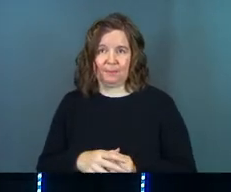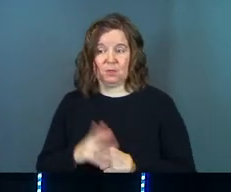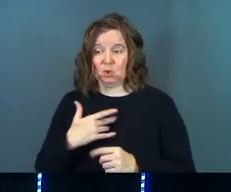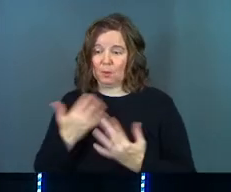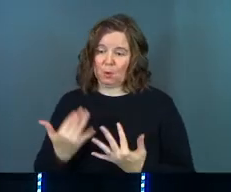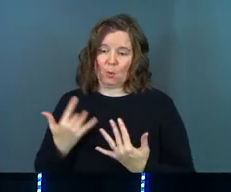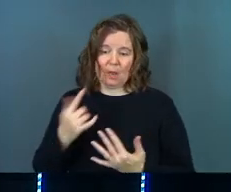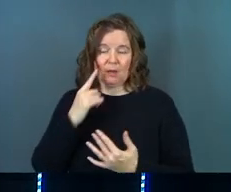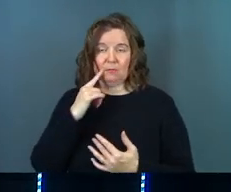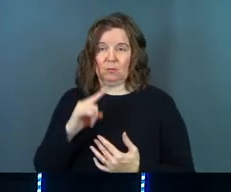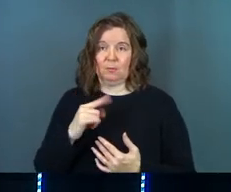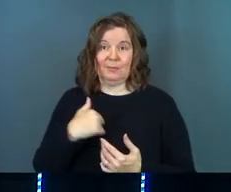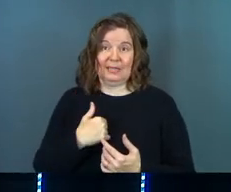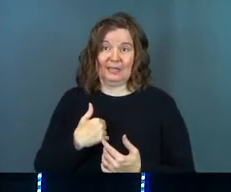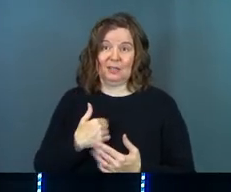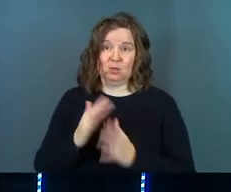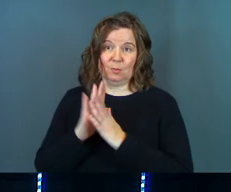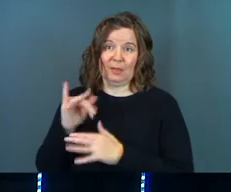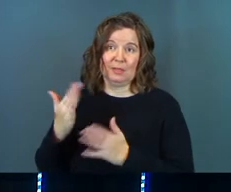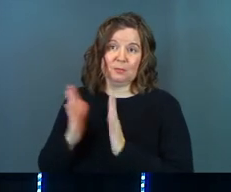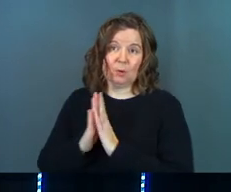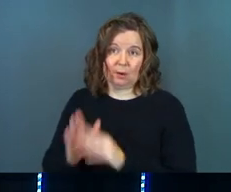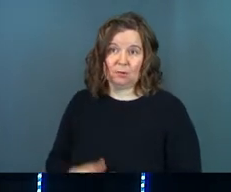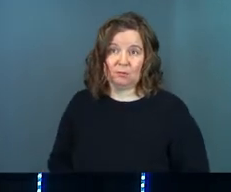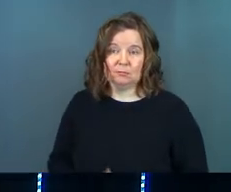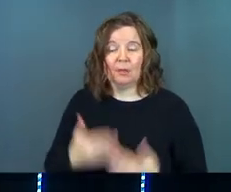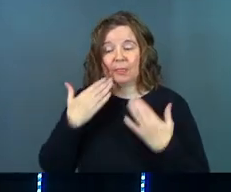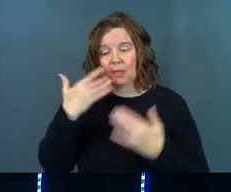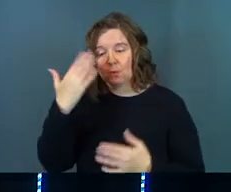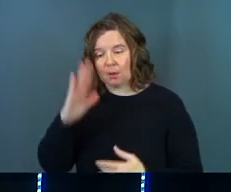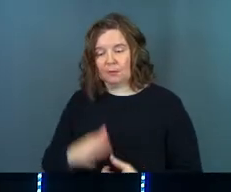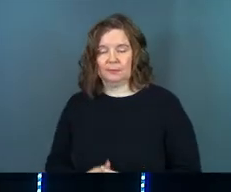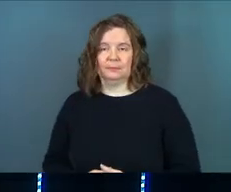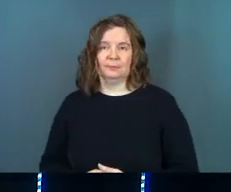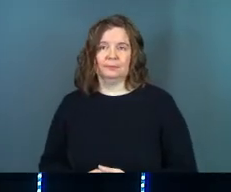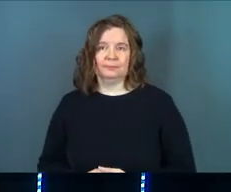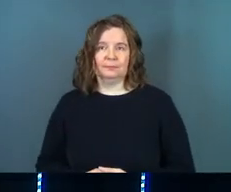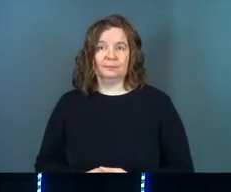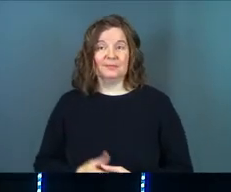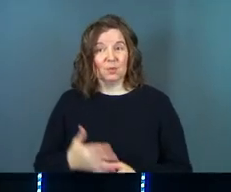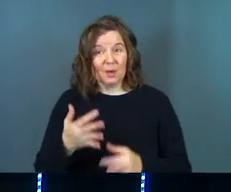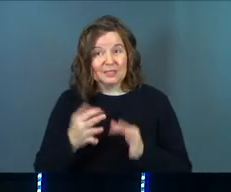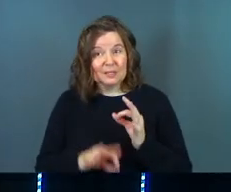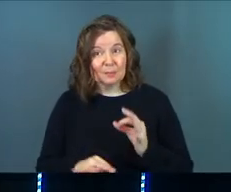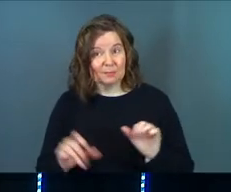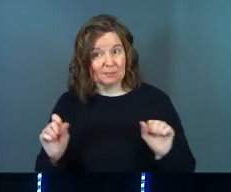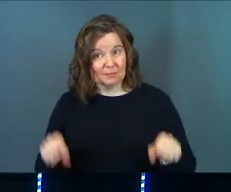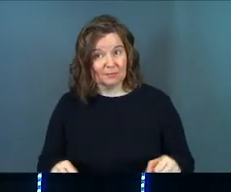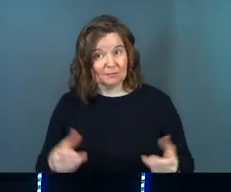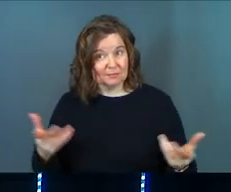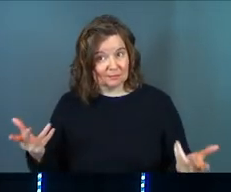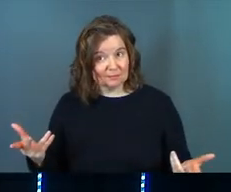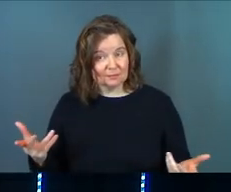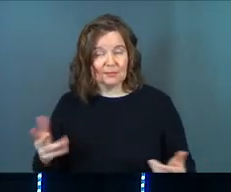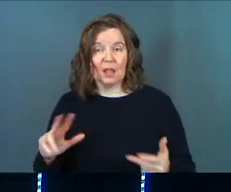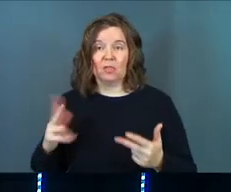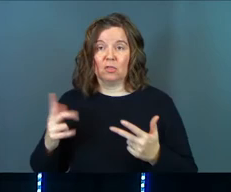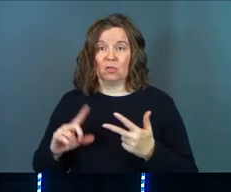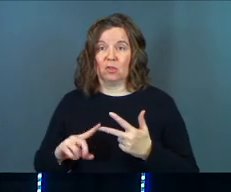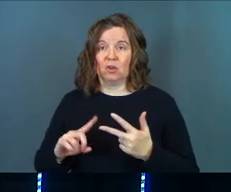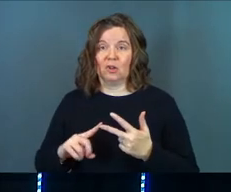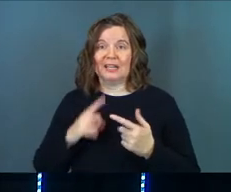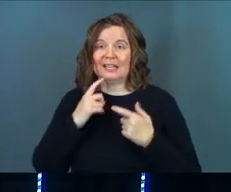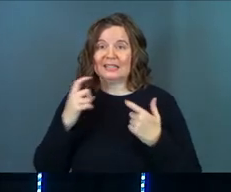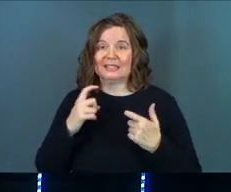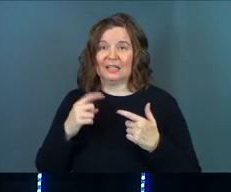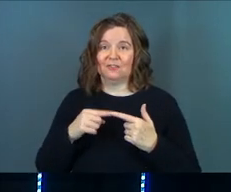You've been waiting around for me to pray this prayer. Thank you, God. How simple that can be. And the third one, it's